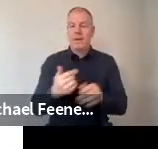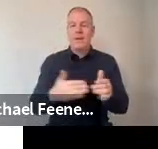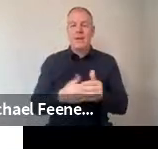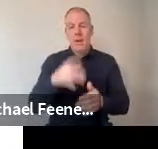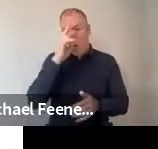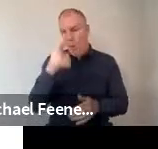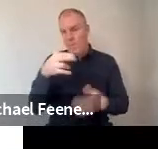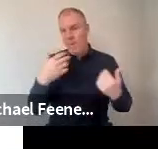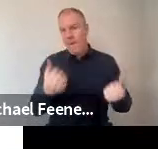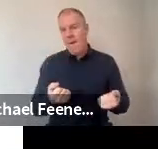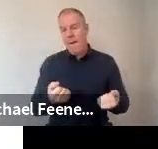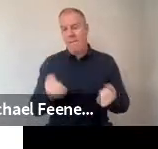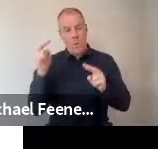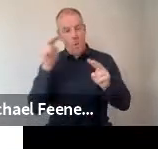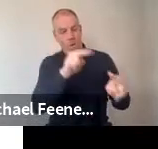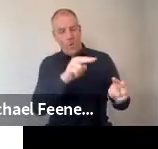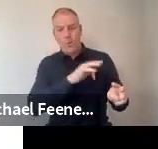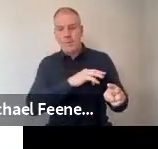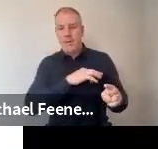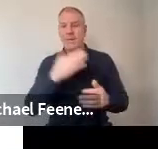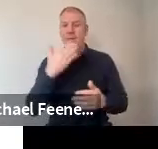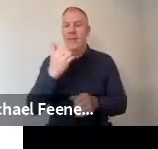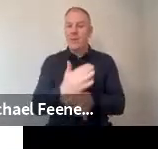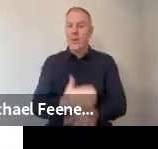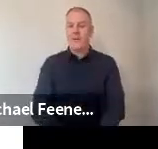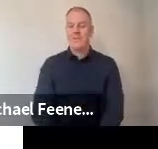hope you take a look. Thanks a lot.